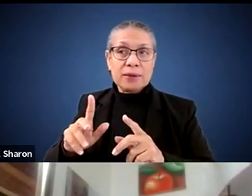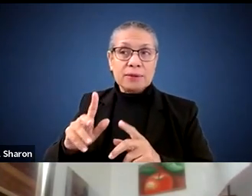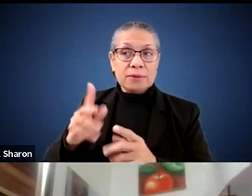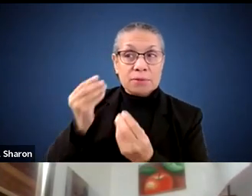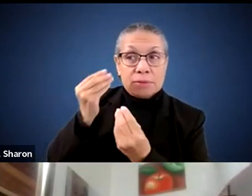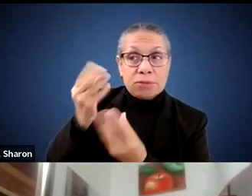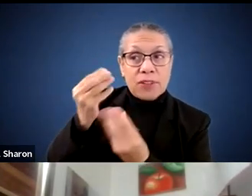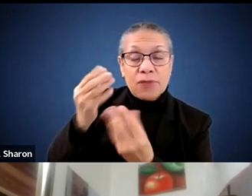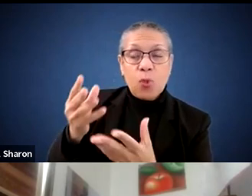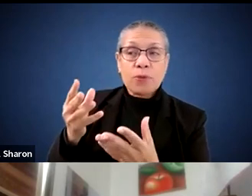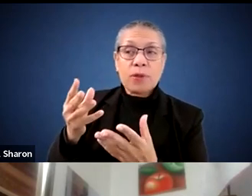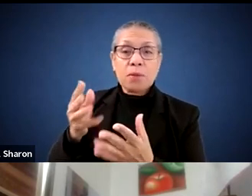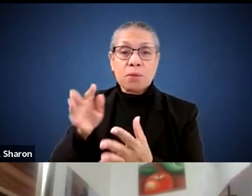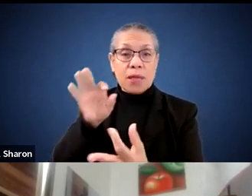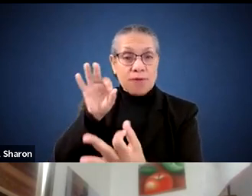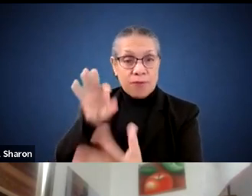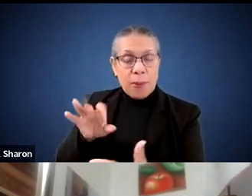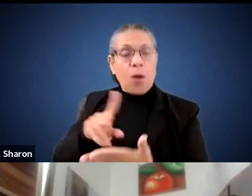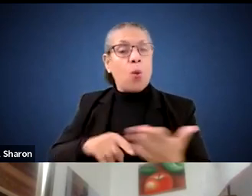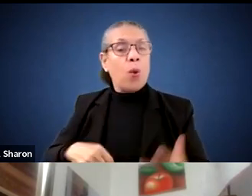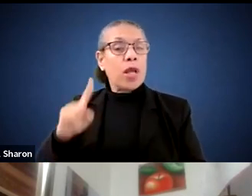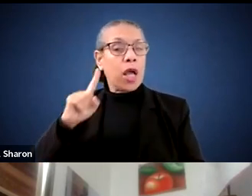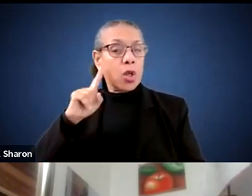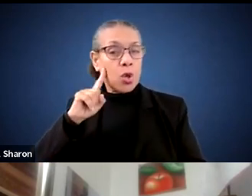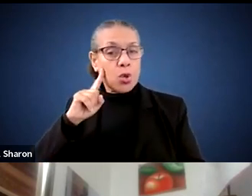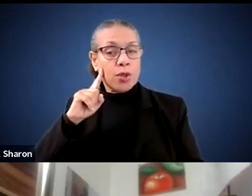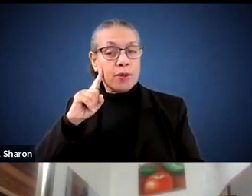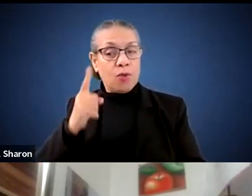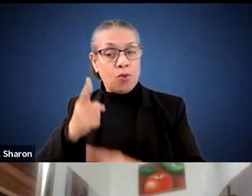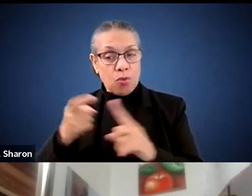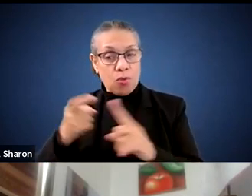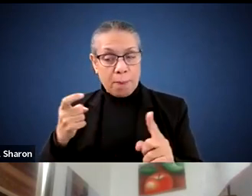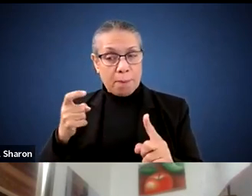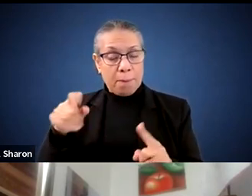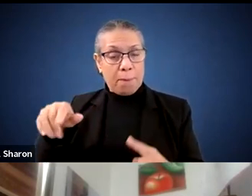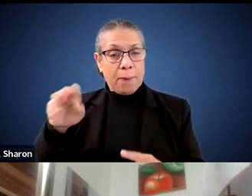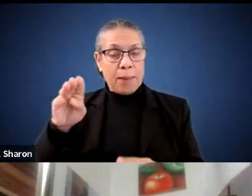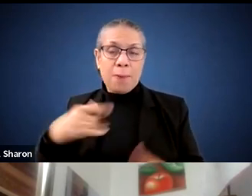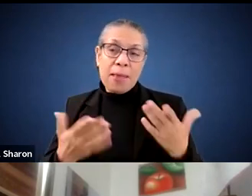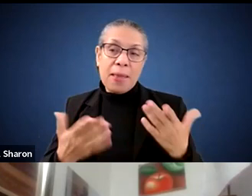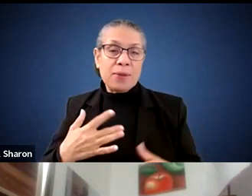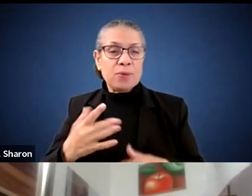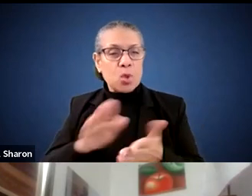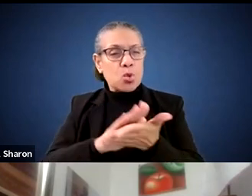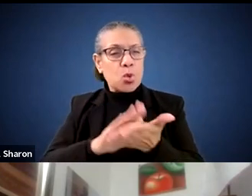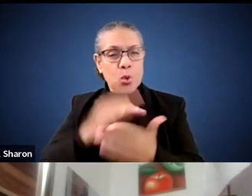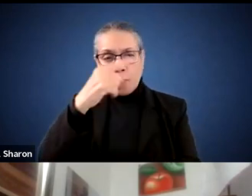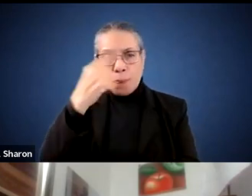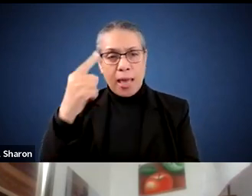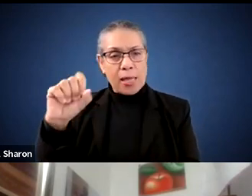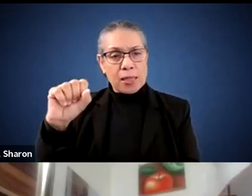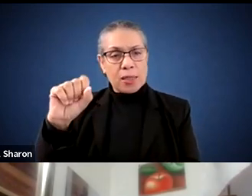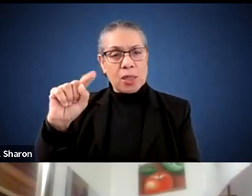it? Feedback I had heard was we did not, and this may be more about Blackstone, which I think is going to be handled.